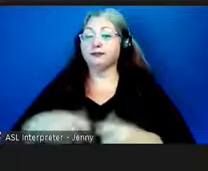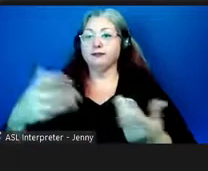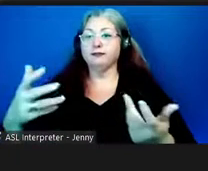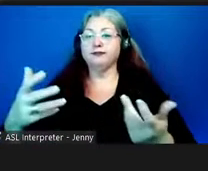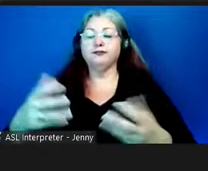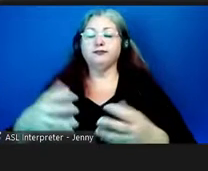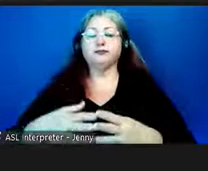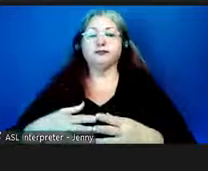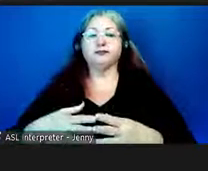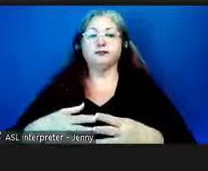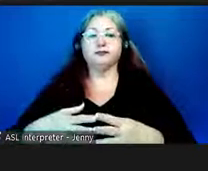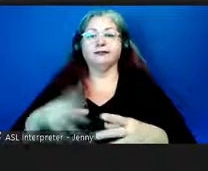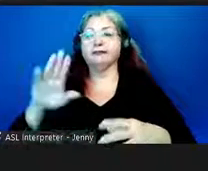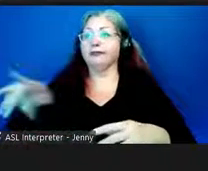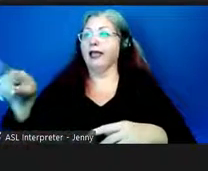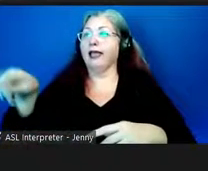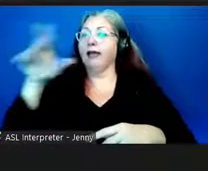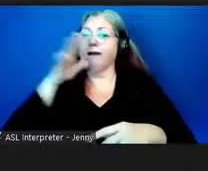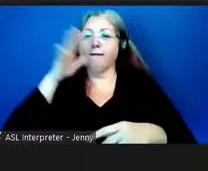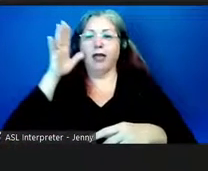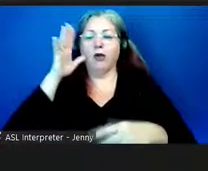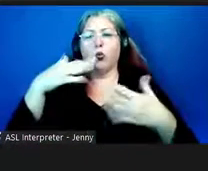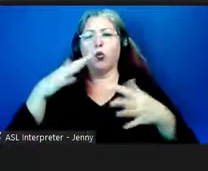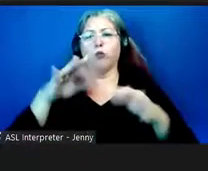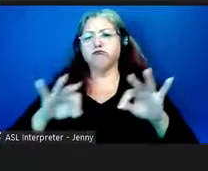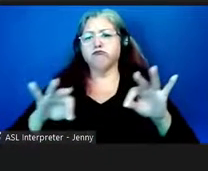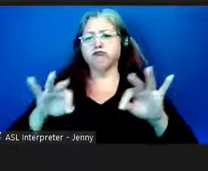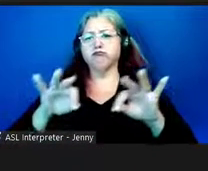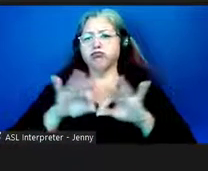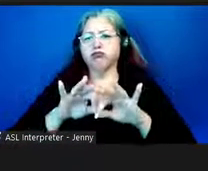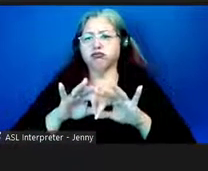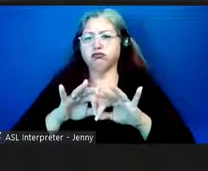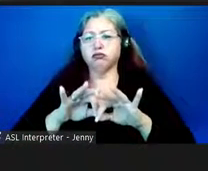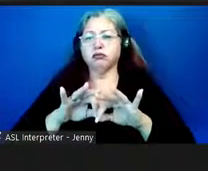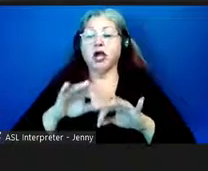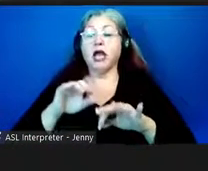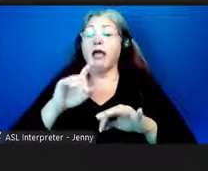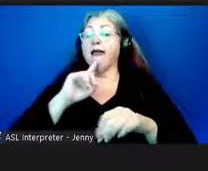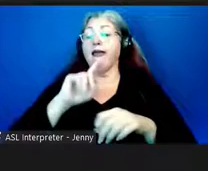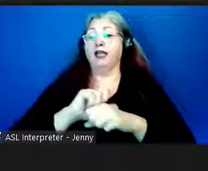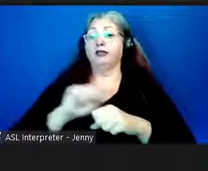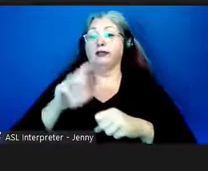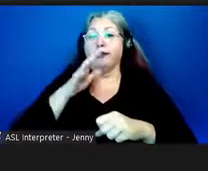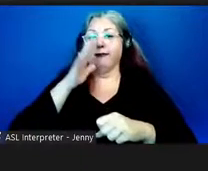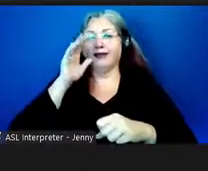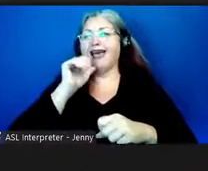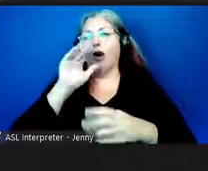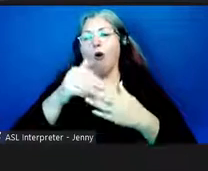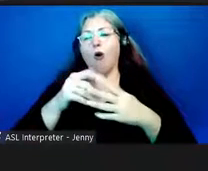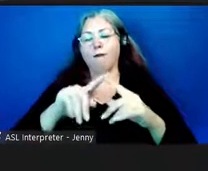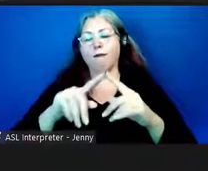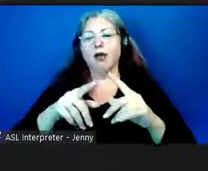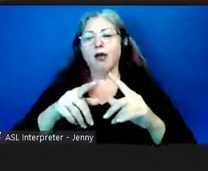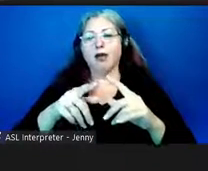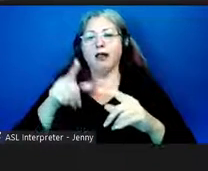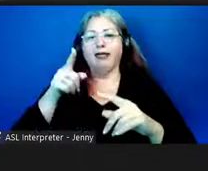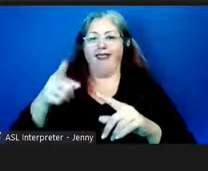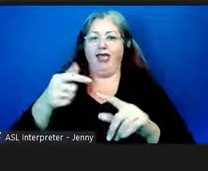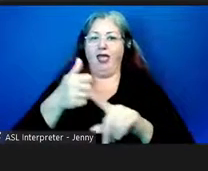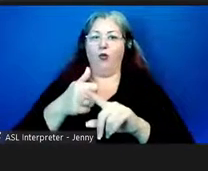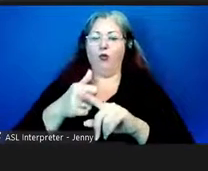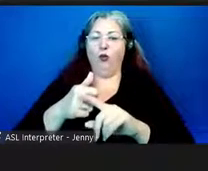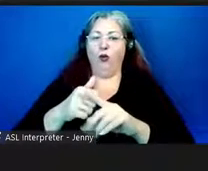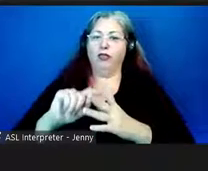So parents were crucial. fact, parents became, not all our parents, but they were the source of